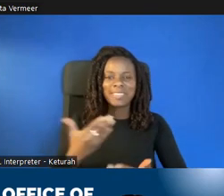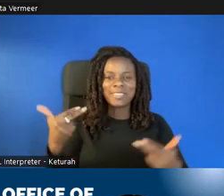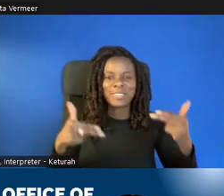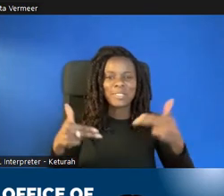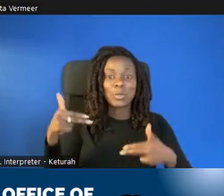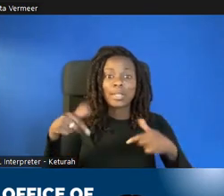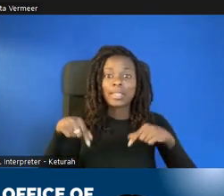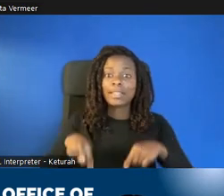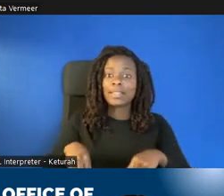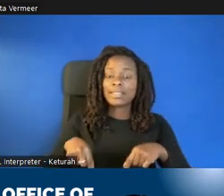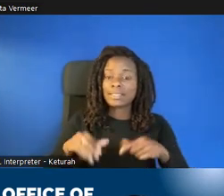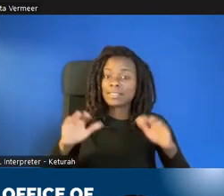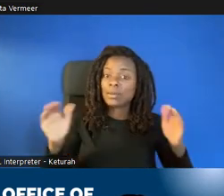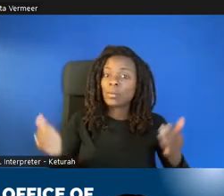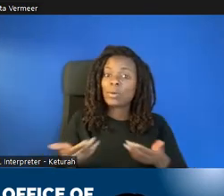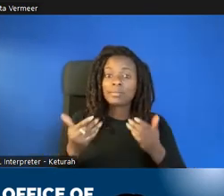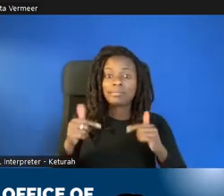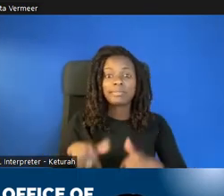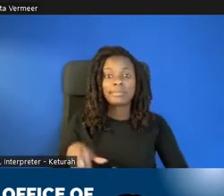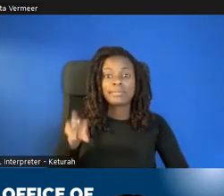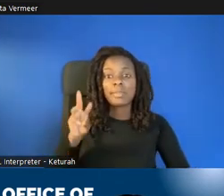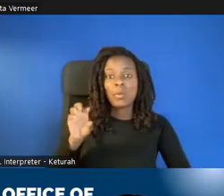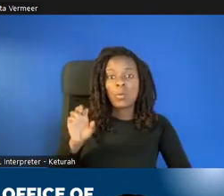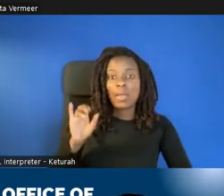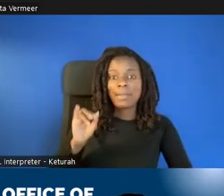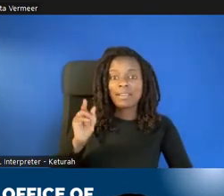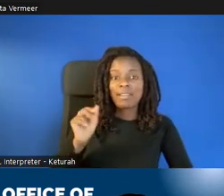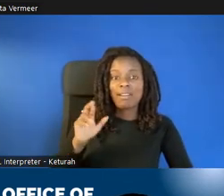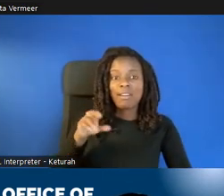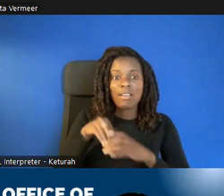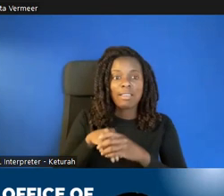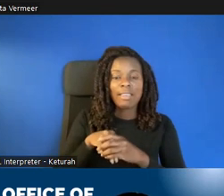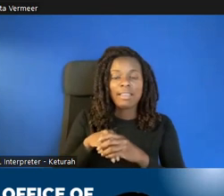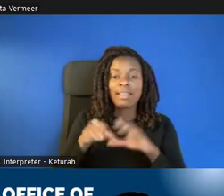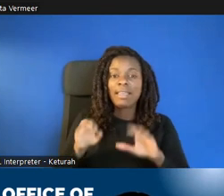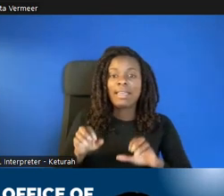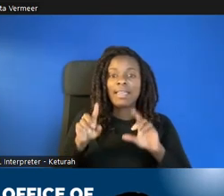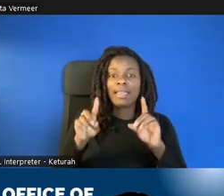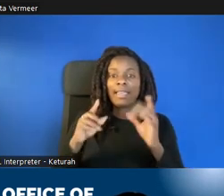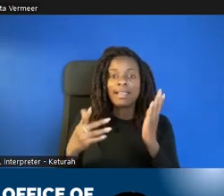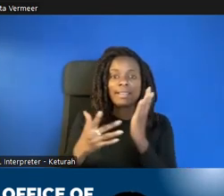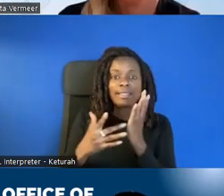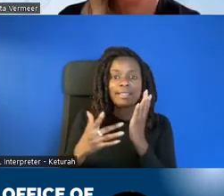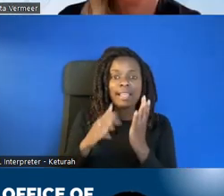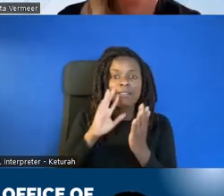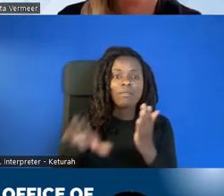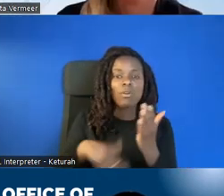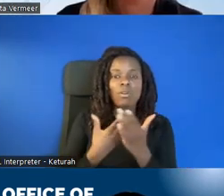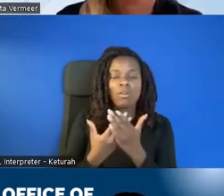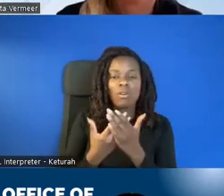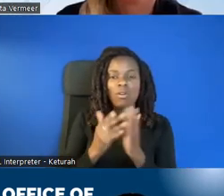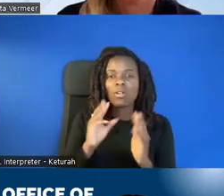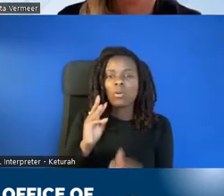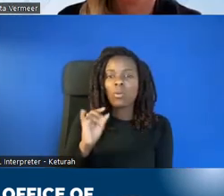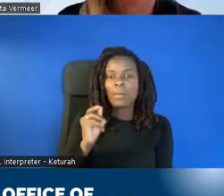Welcome to another webinar in the EdTech or Educational Technology for All webinar series